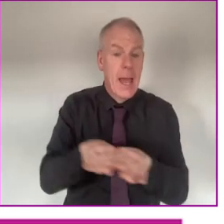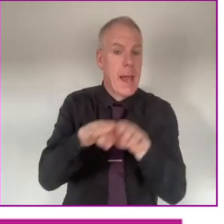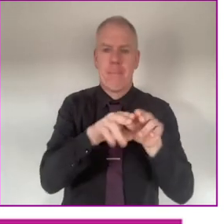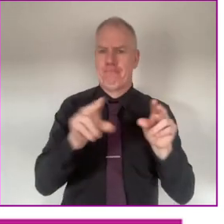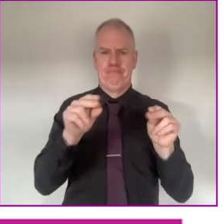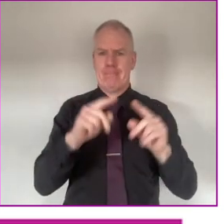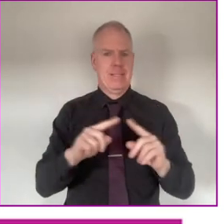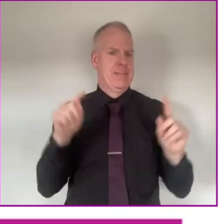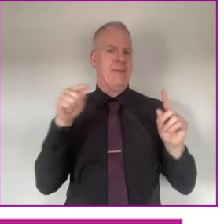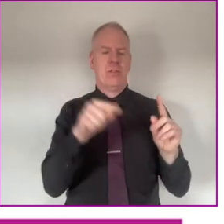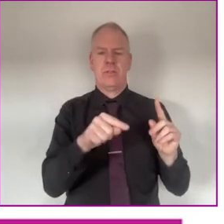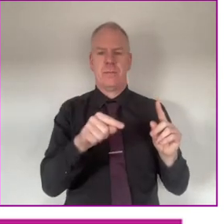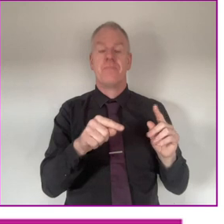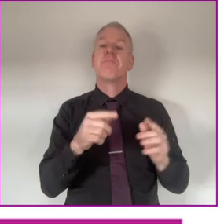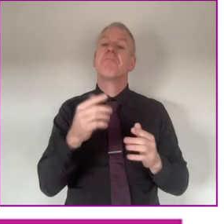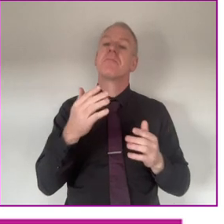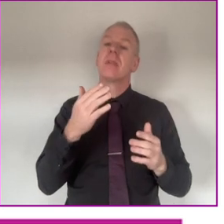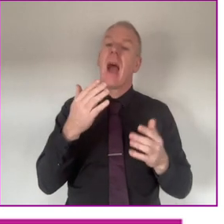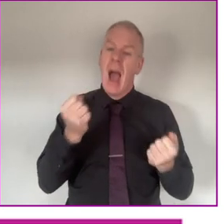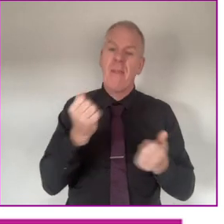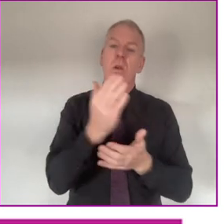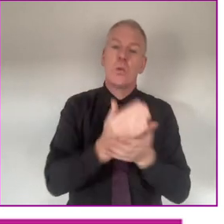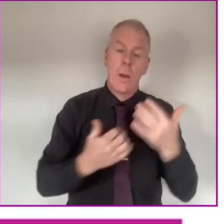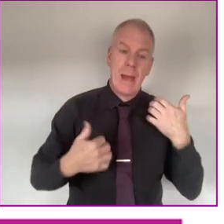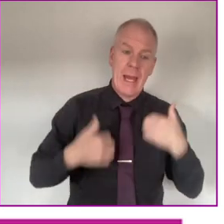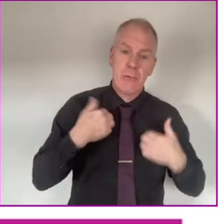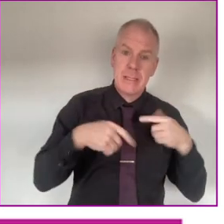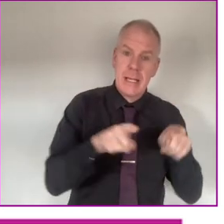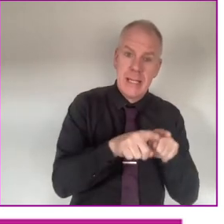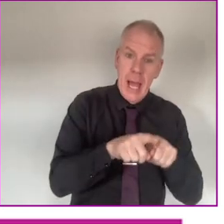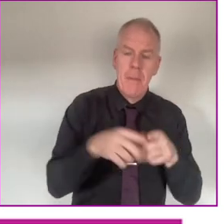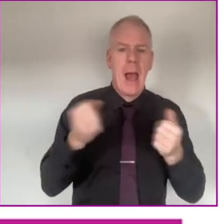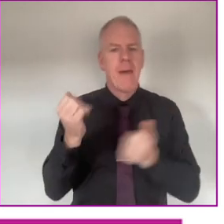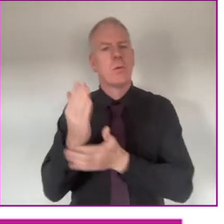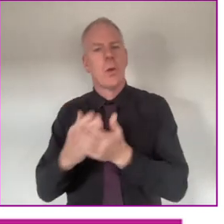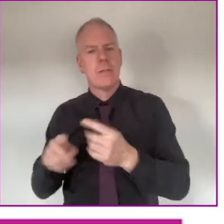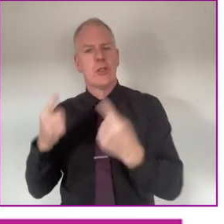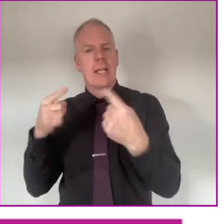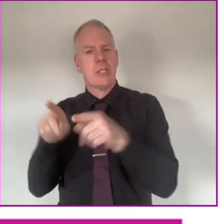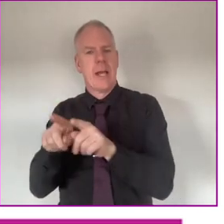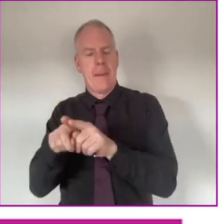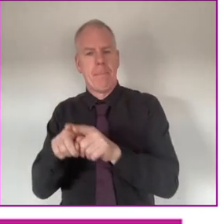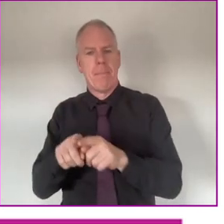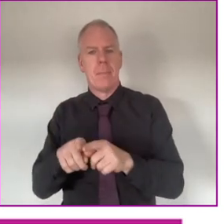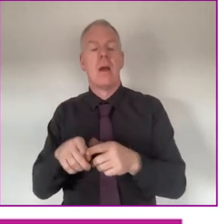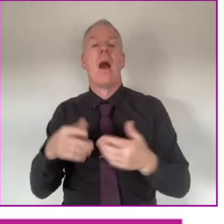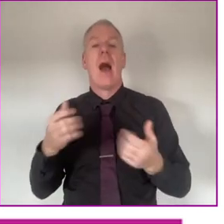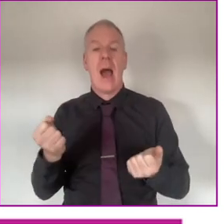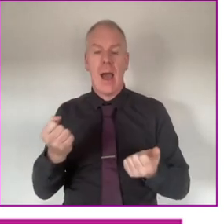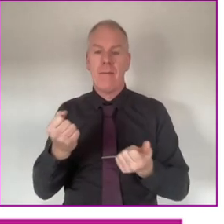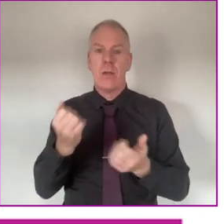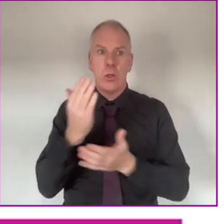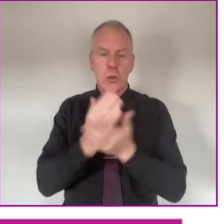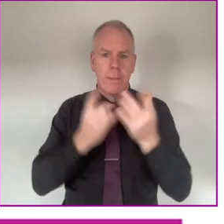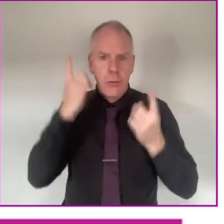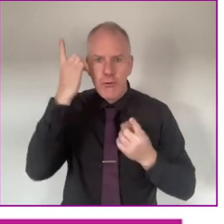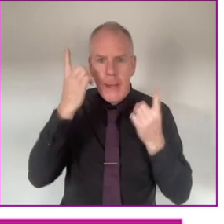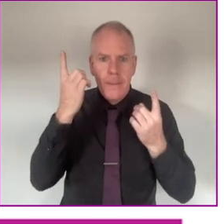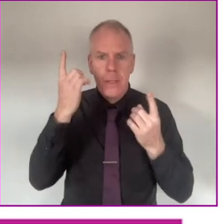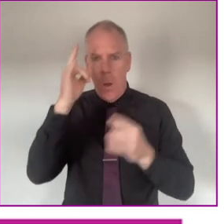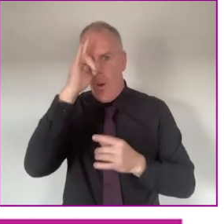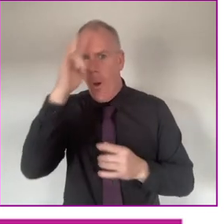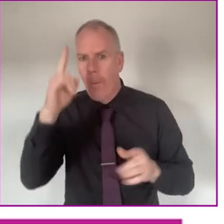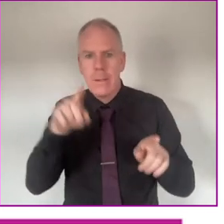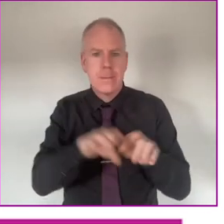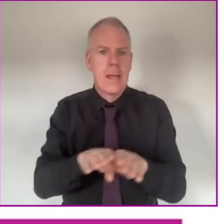We share some interests and challenges. We share some dreams and